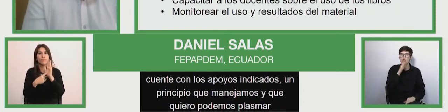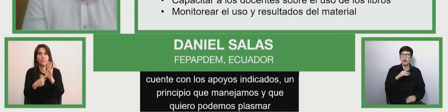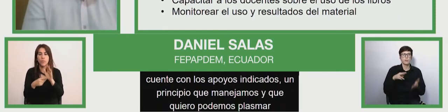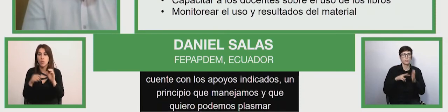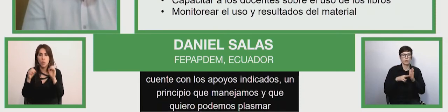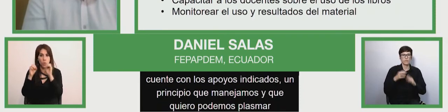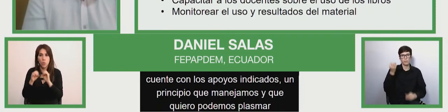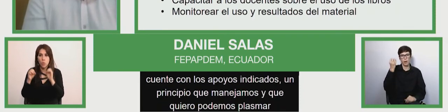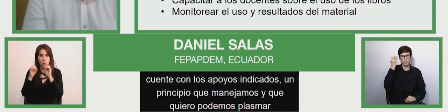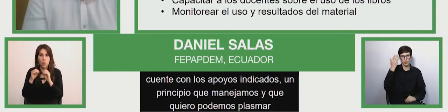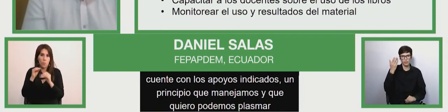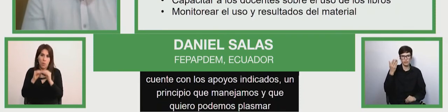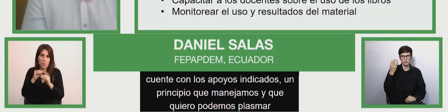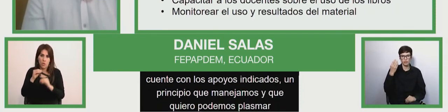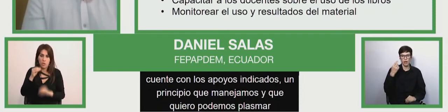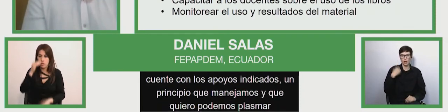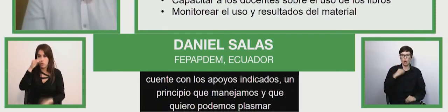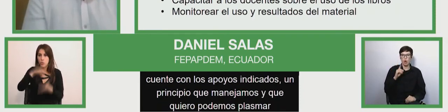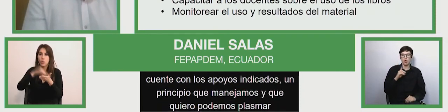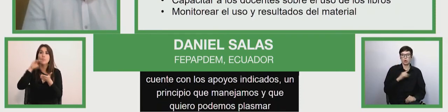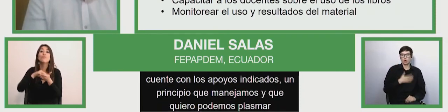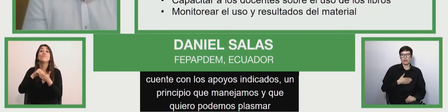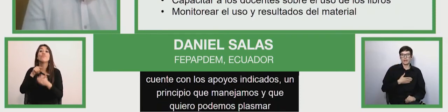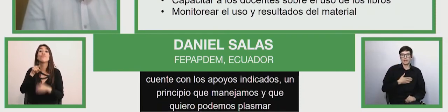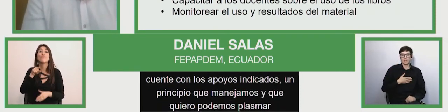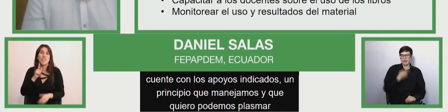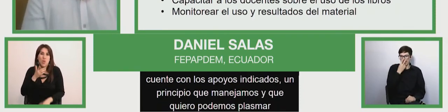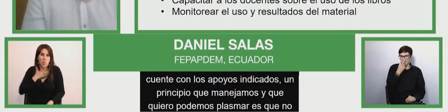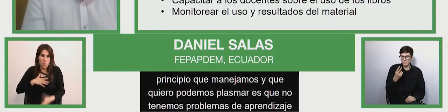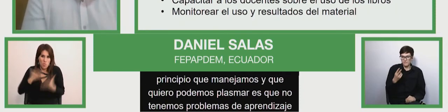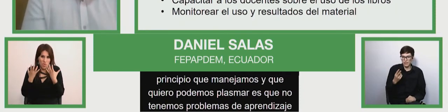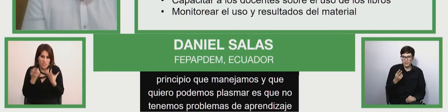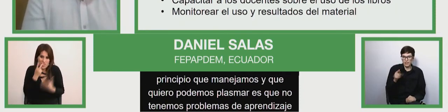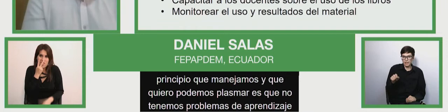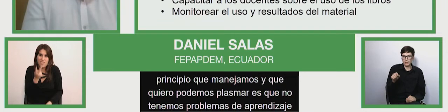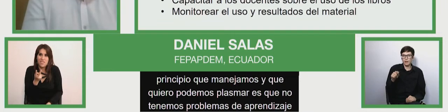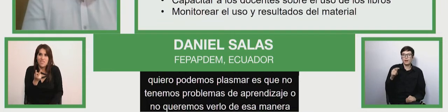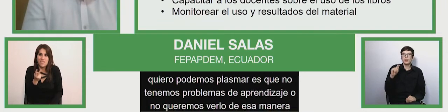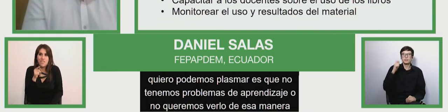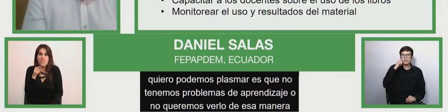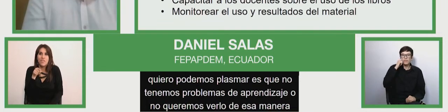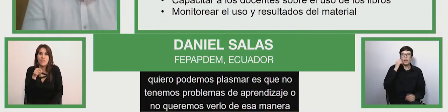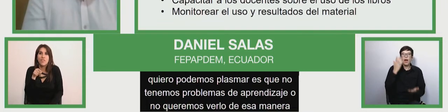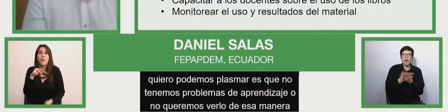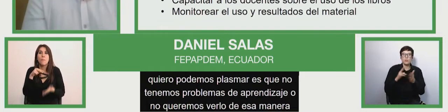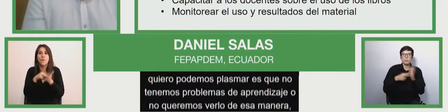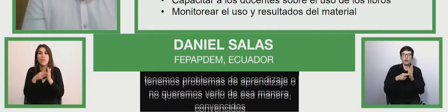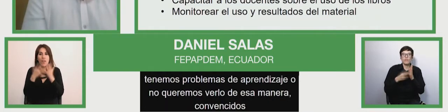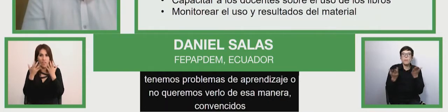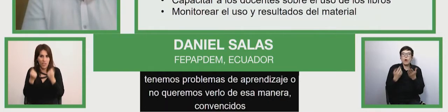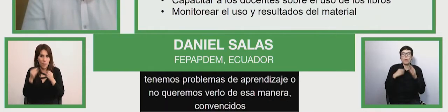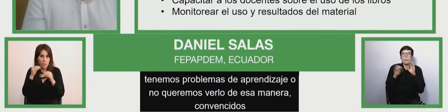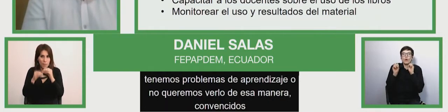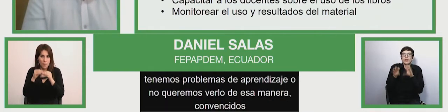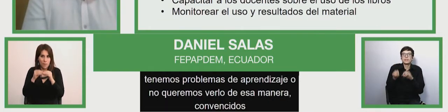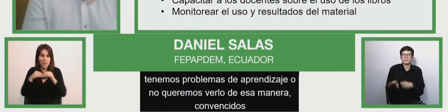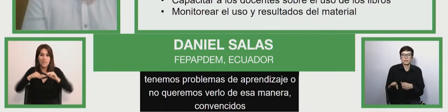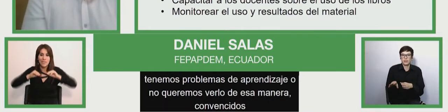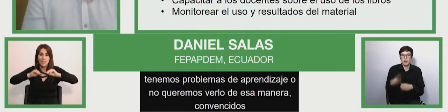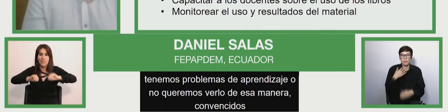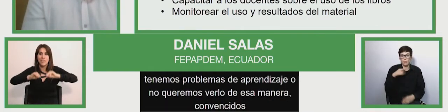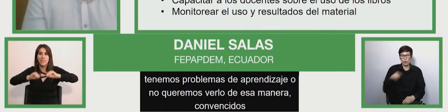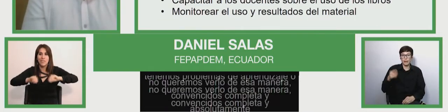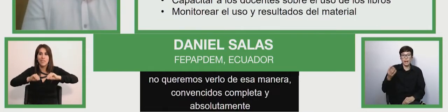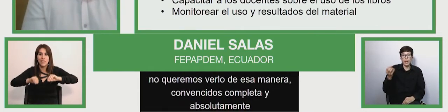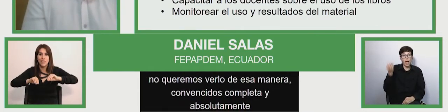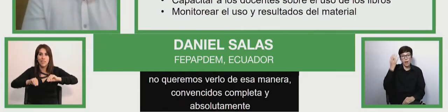we didn't want to see them as such but rather teaching problem convinced of that that if a student doesn't learn